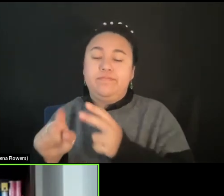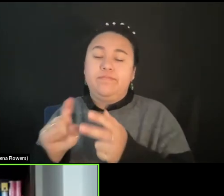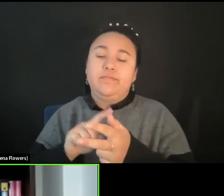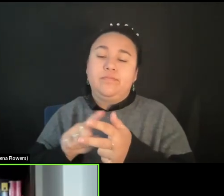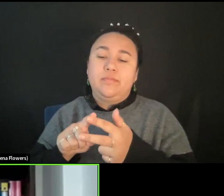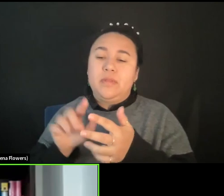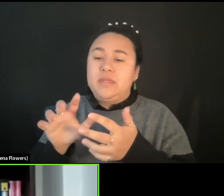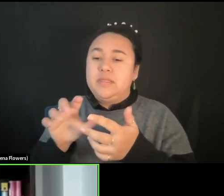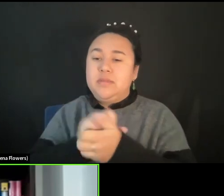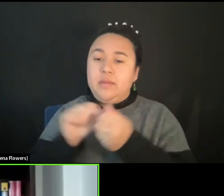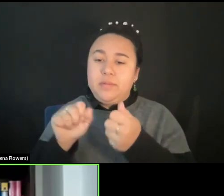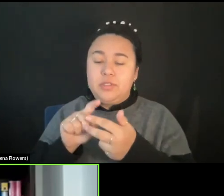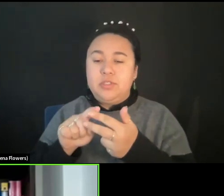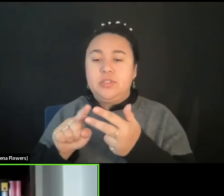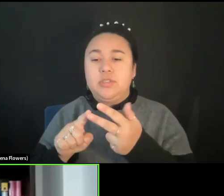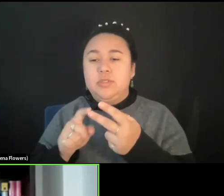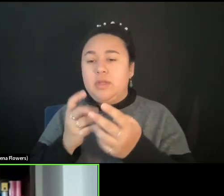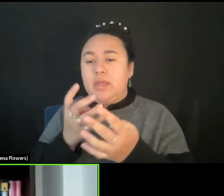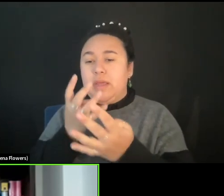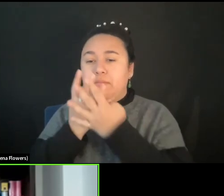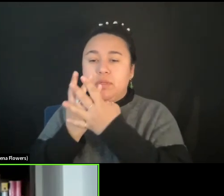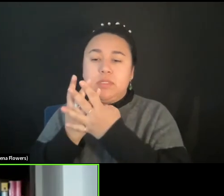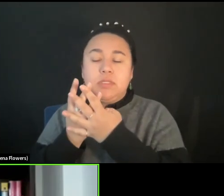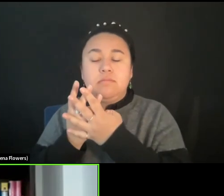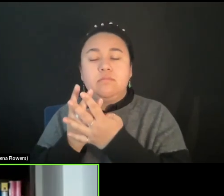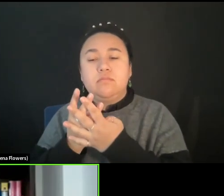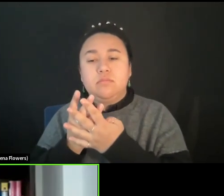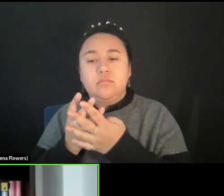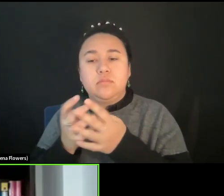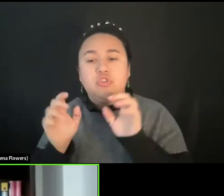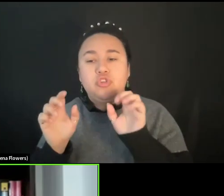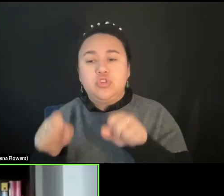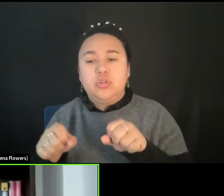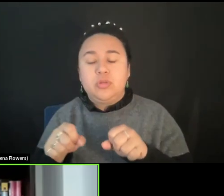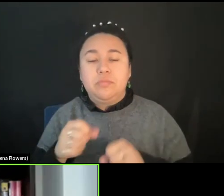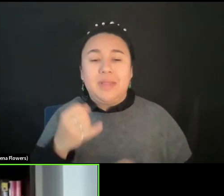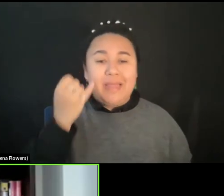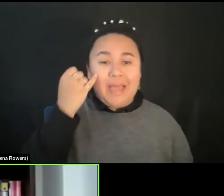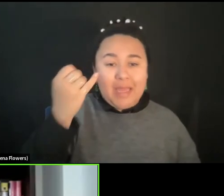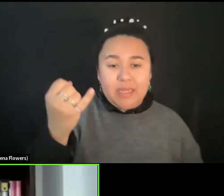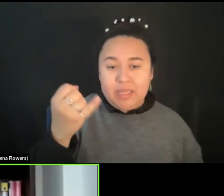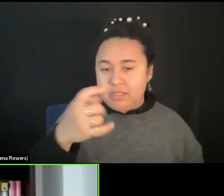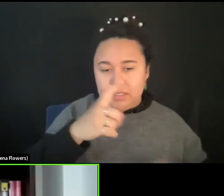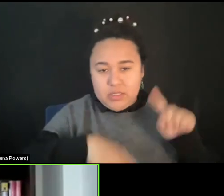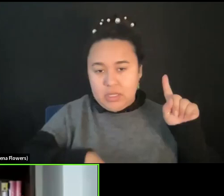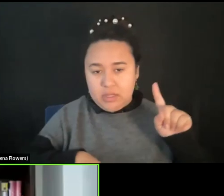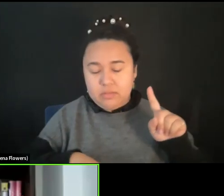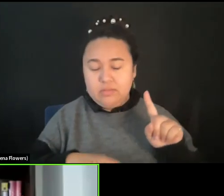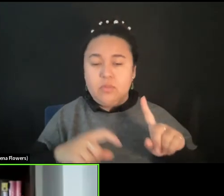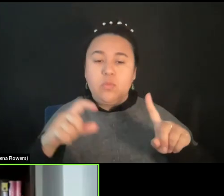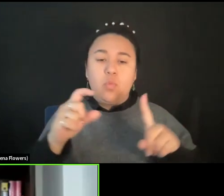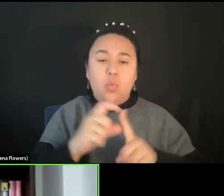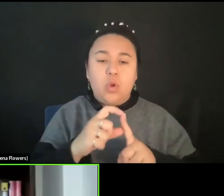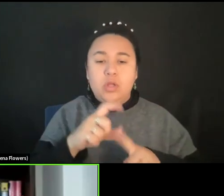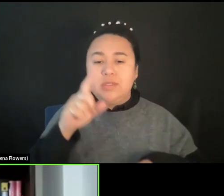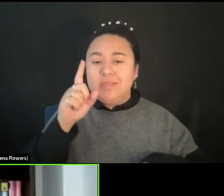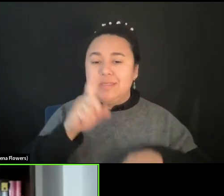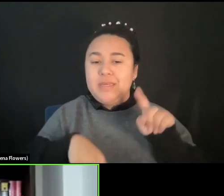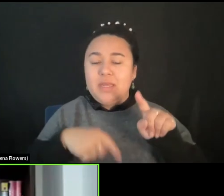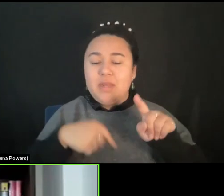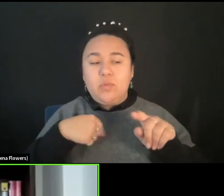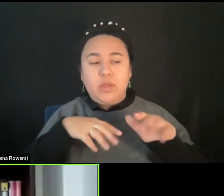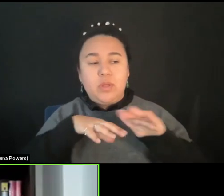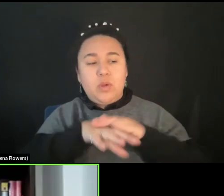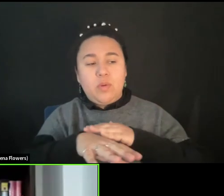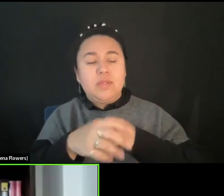The ideas couldn't, the words couldn't. So we could go inside our safe spaces, write